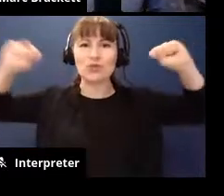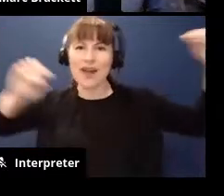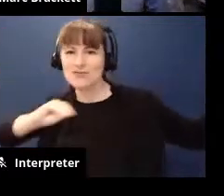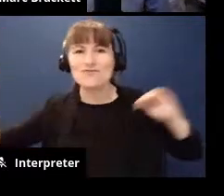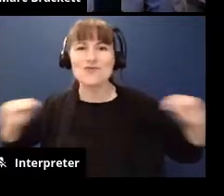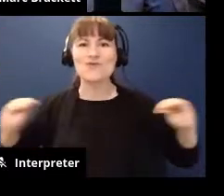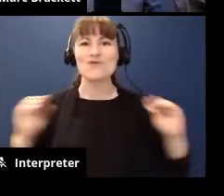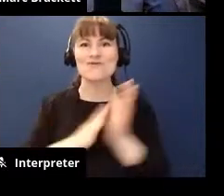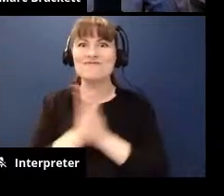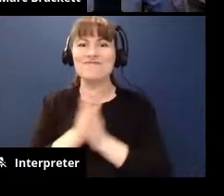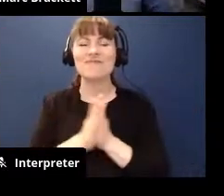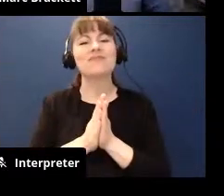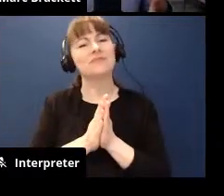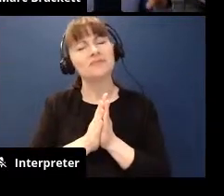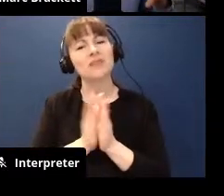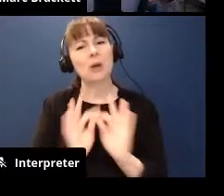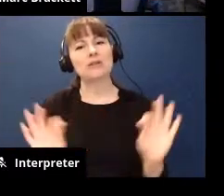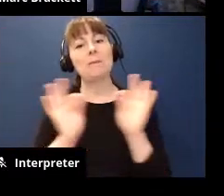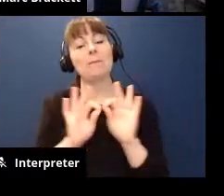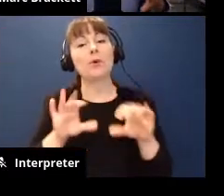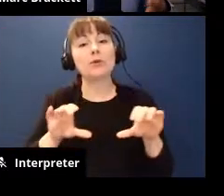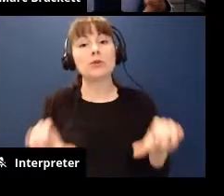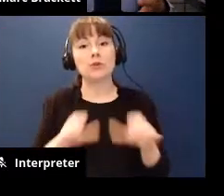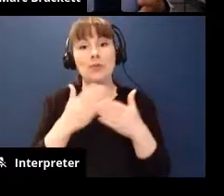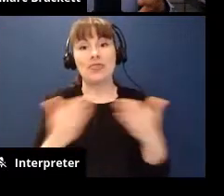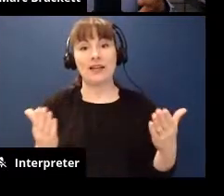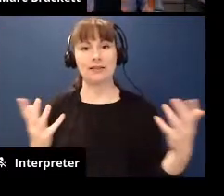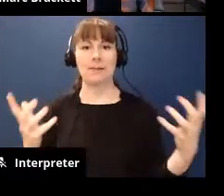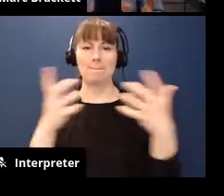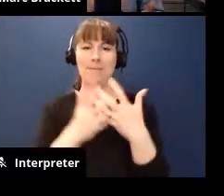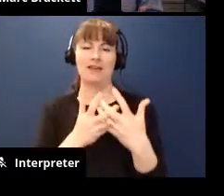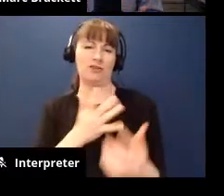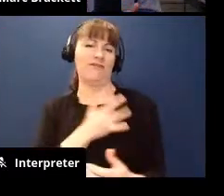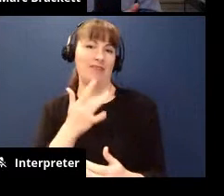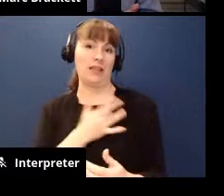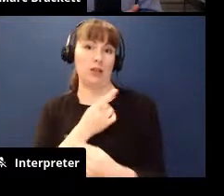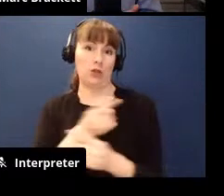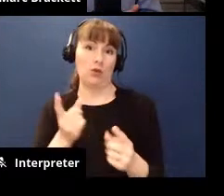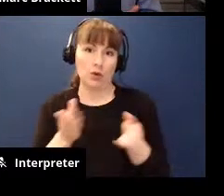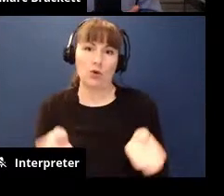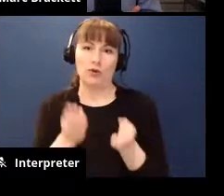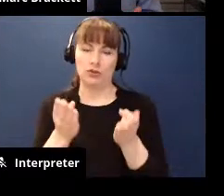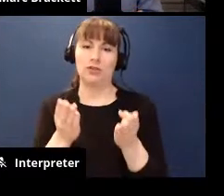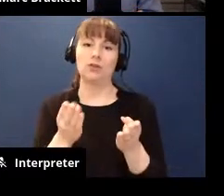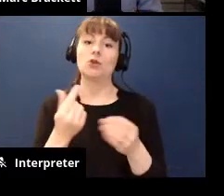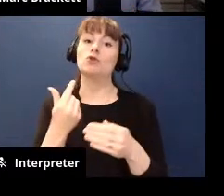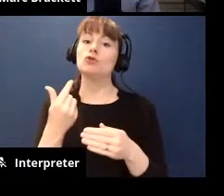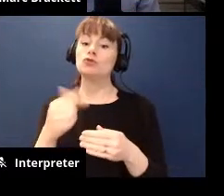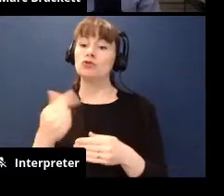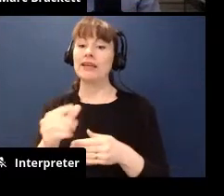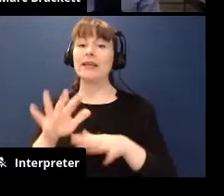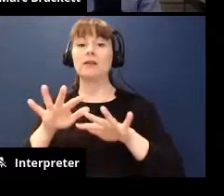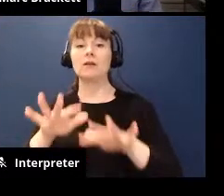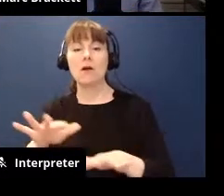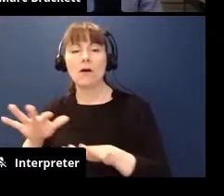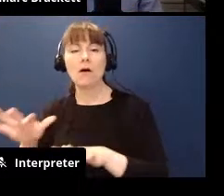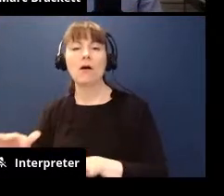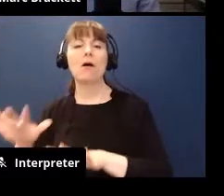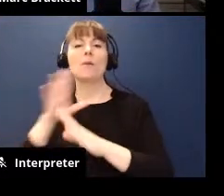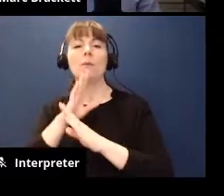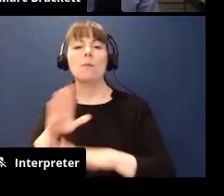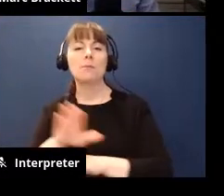so you want to try to do things that align with the feeling green quadrant calm calming music